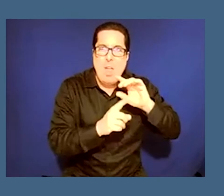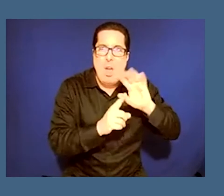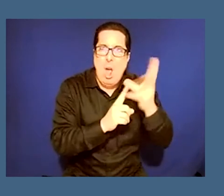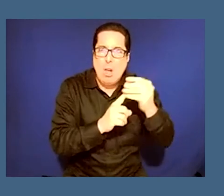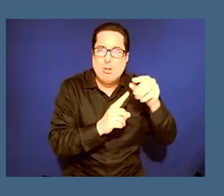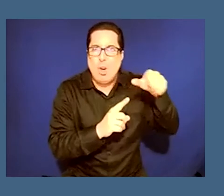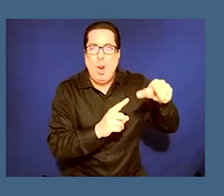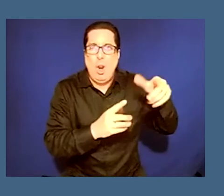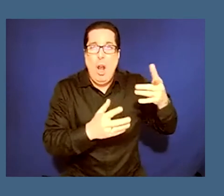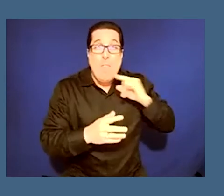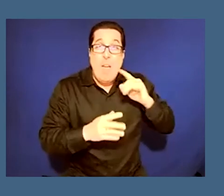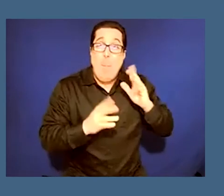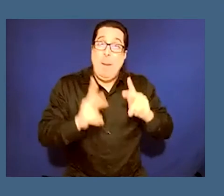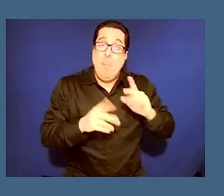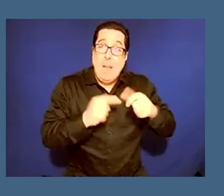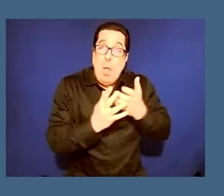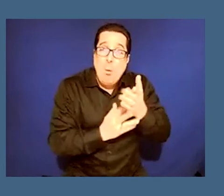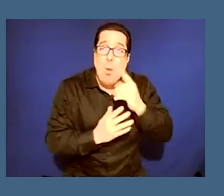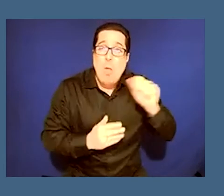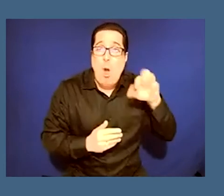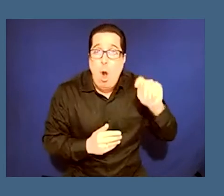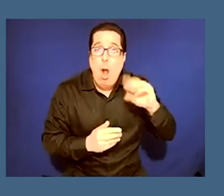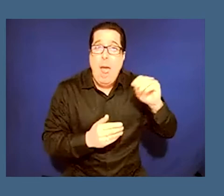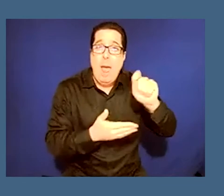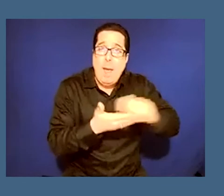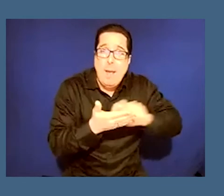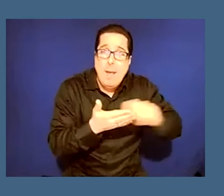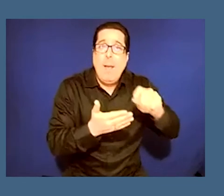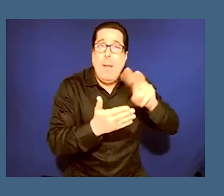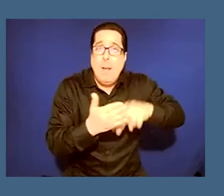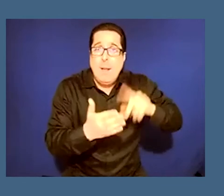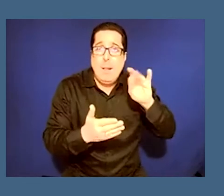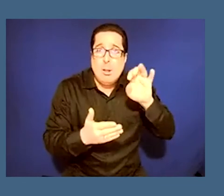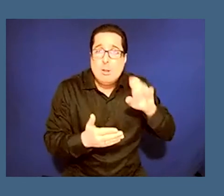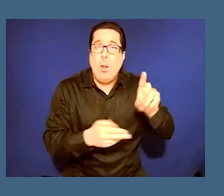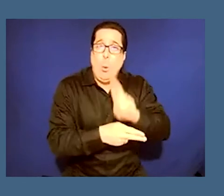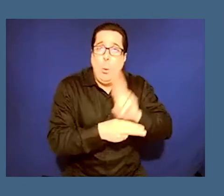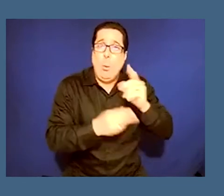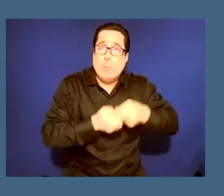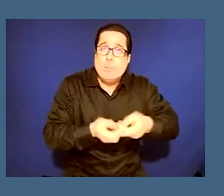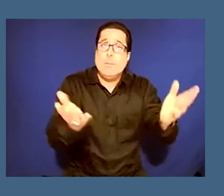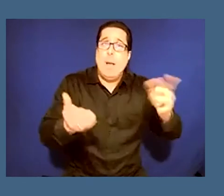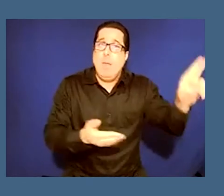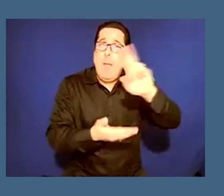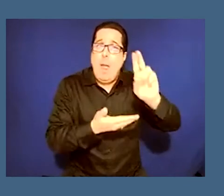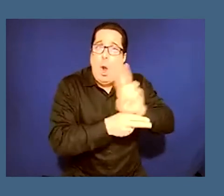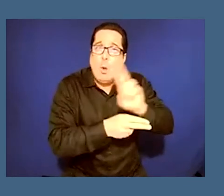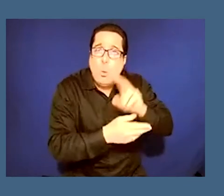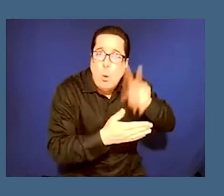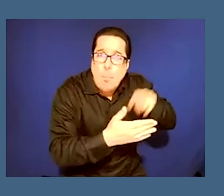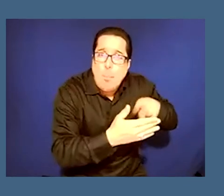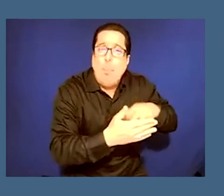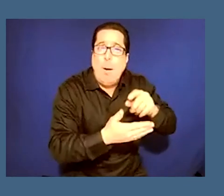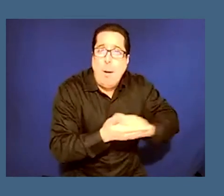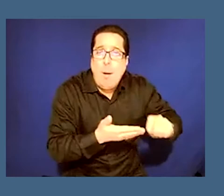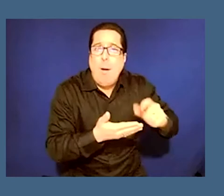get through the art and literature that they want and that they consume all right i just had to put that out there tom now turning to you how do